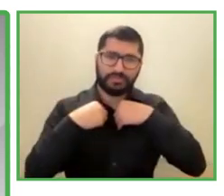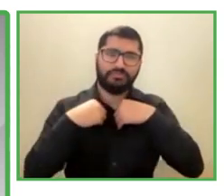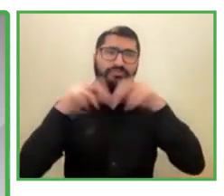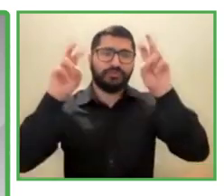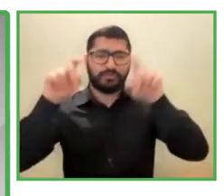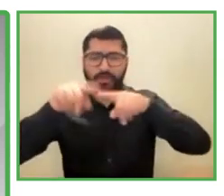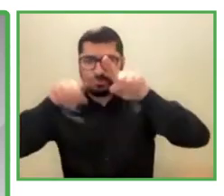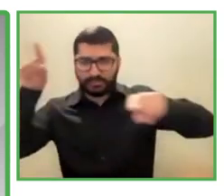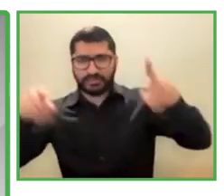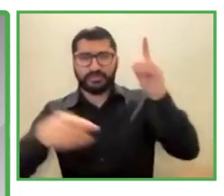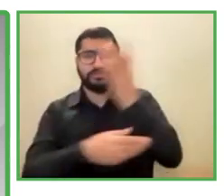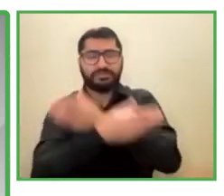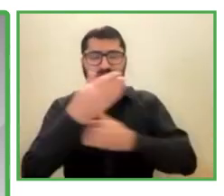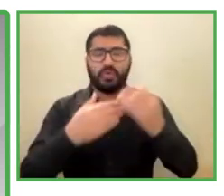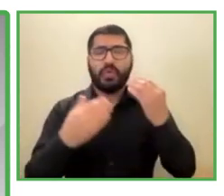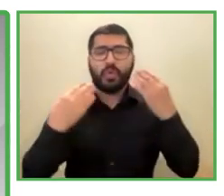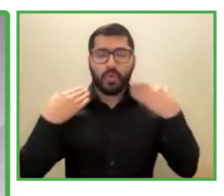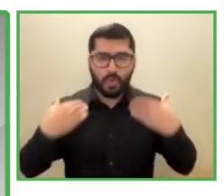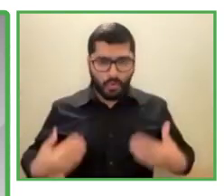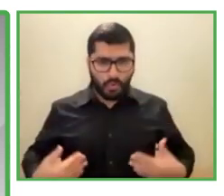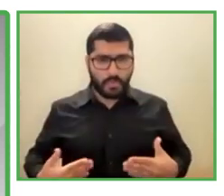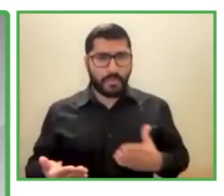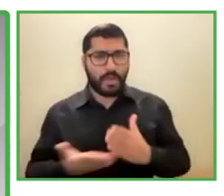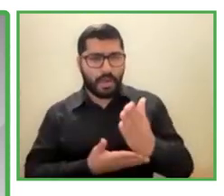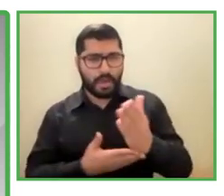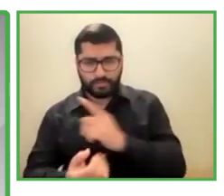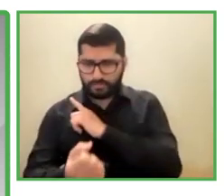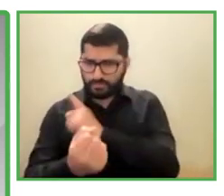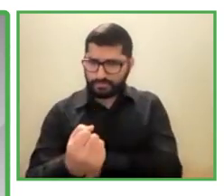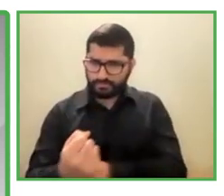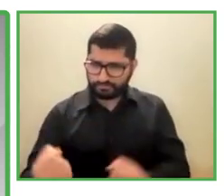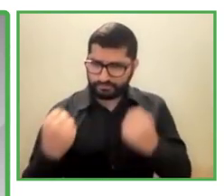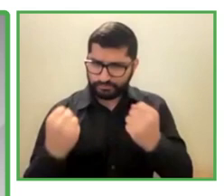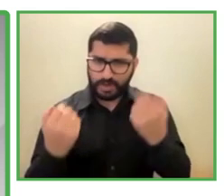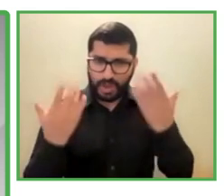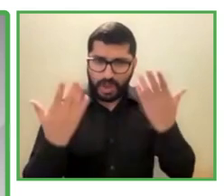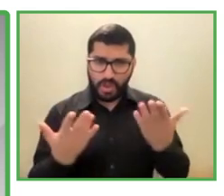unleashing power. I leave you with Vidya.